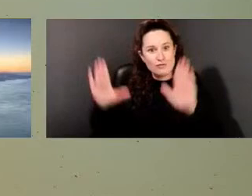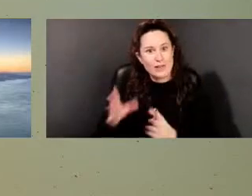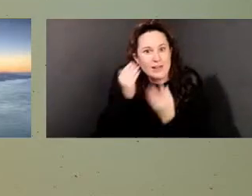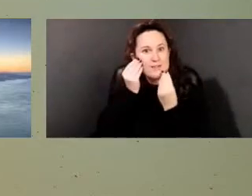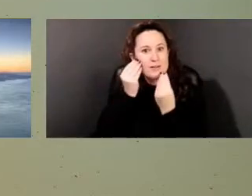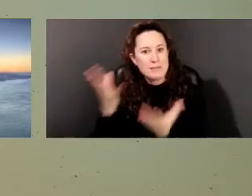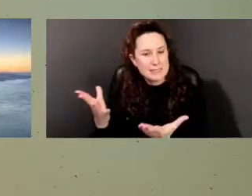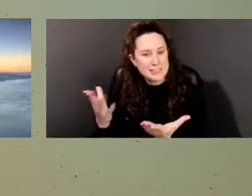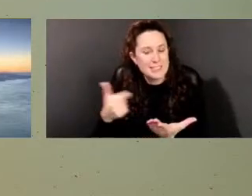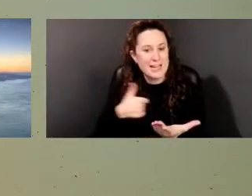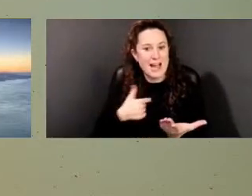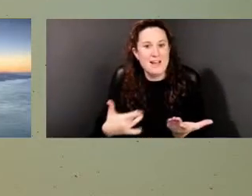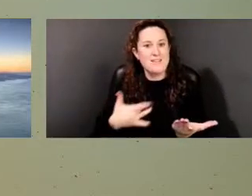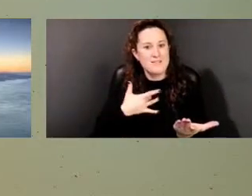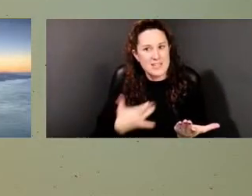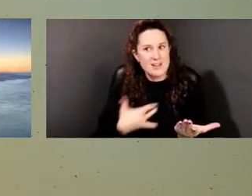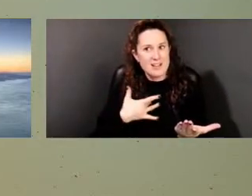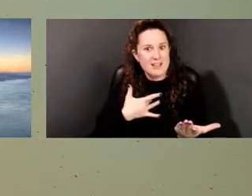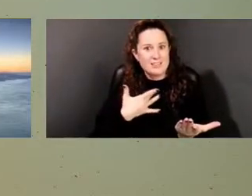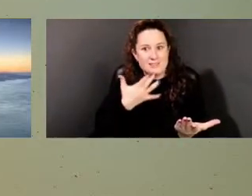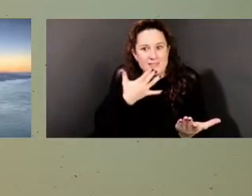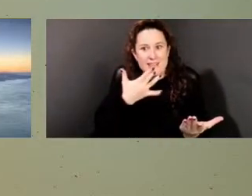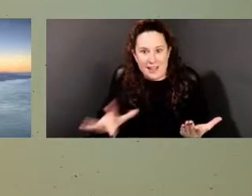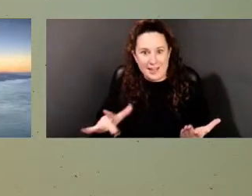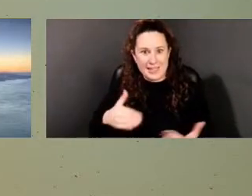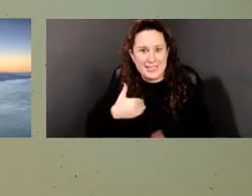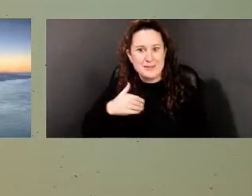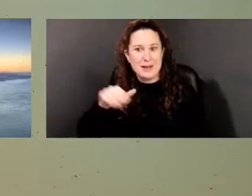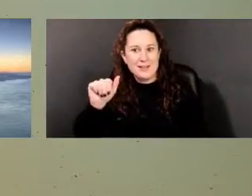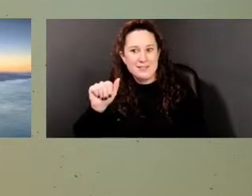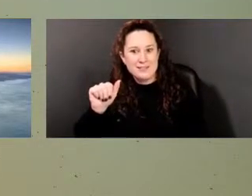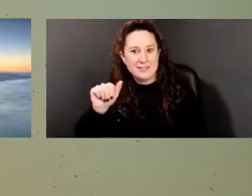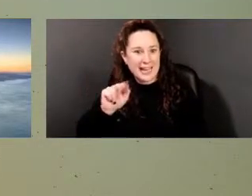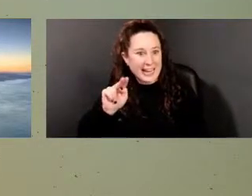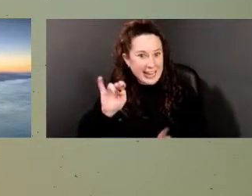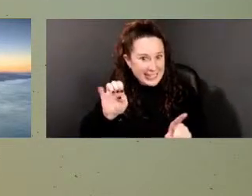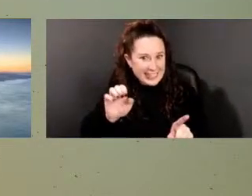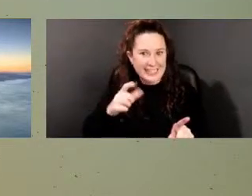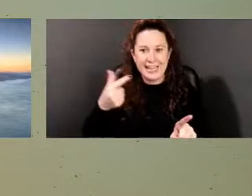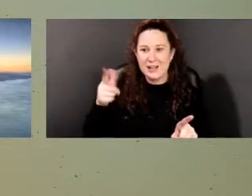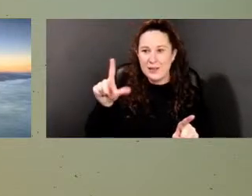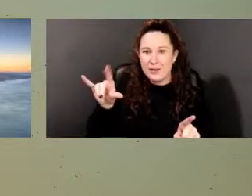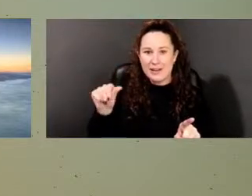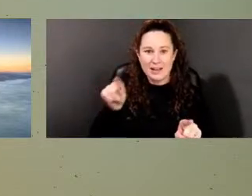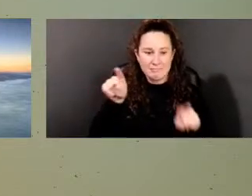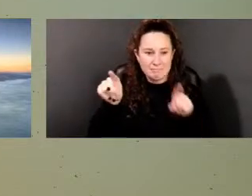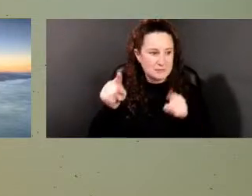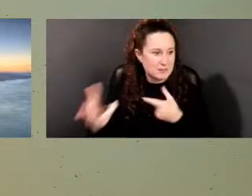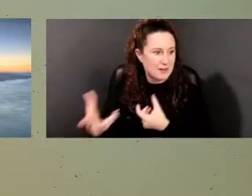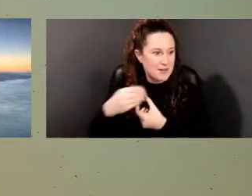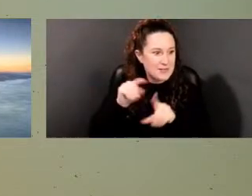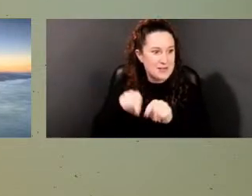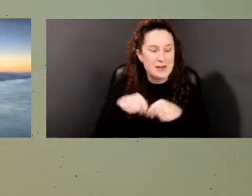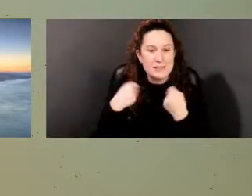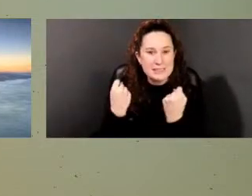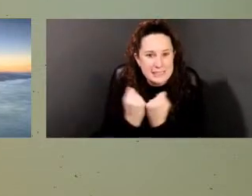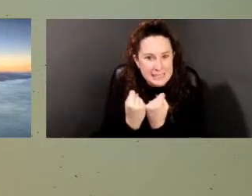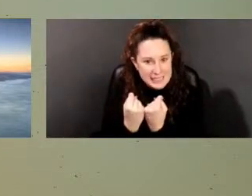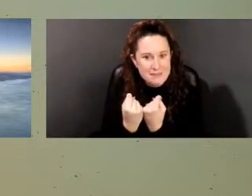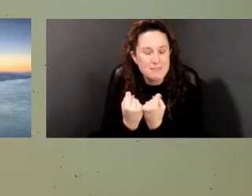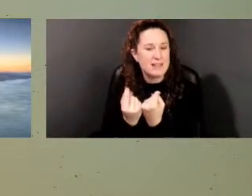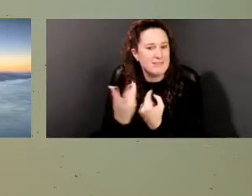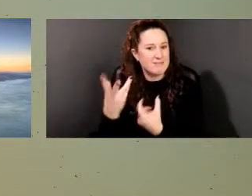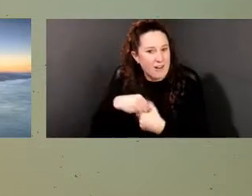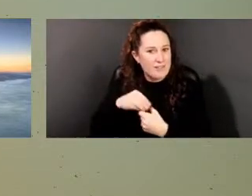us feel especially lucky to have Gloria and Annie and the team at, uh, Historic and Cultural Affairs for their persistence